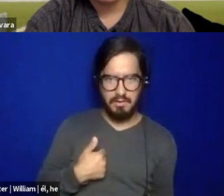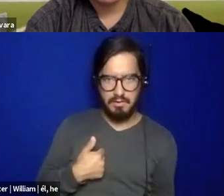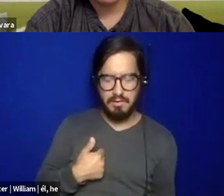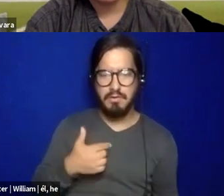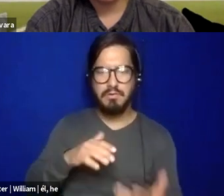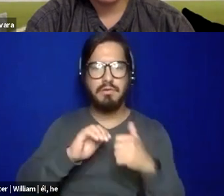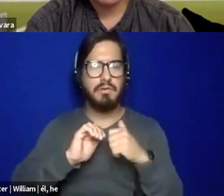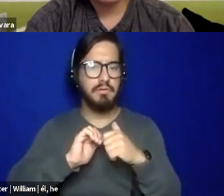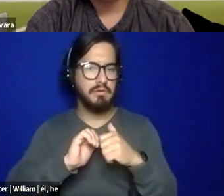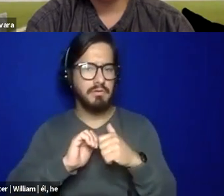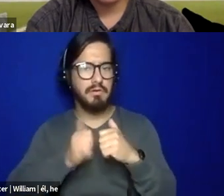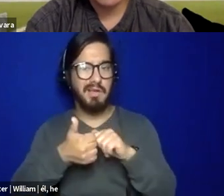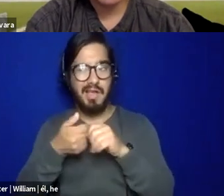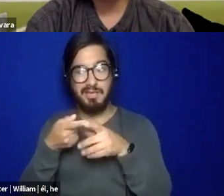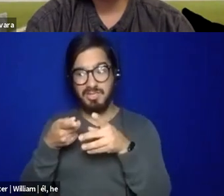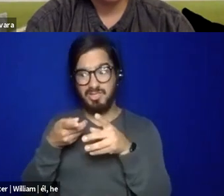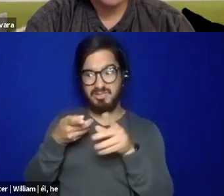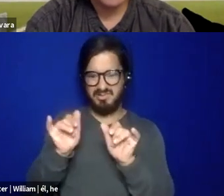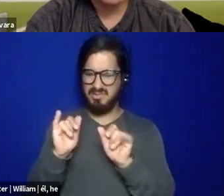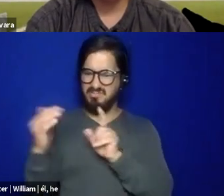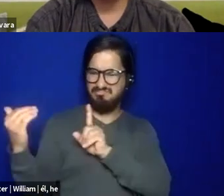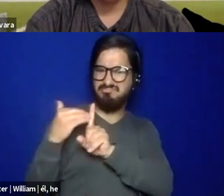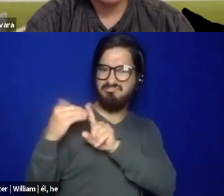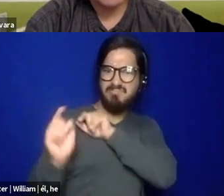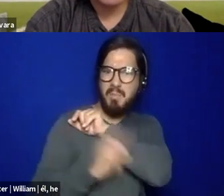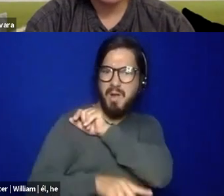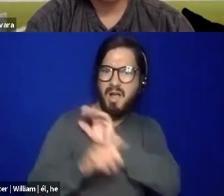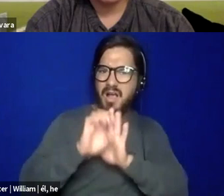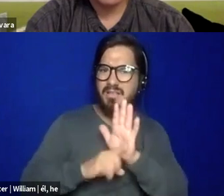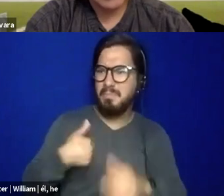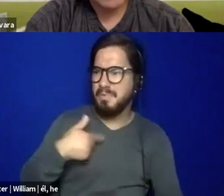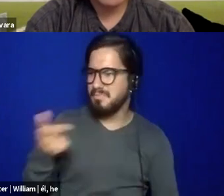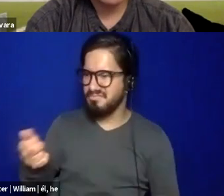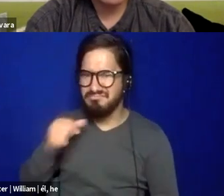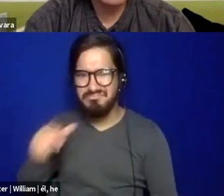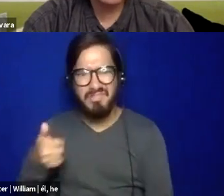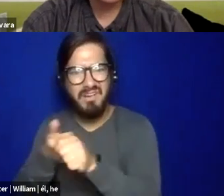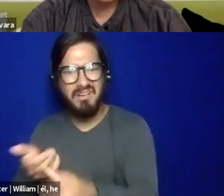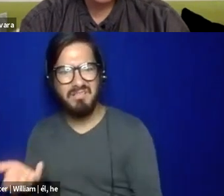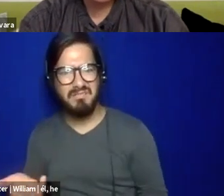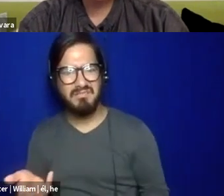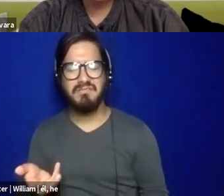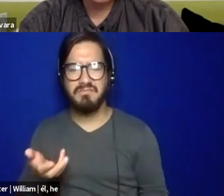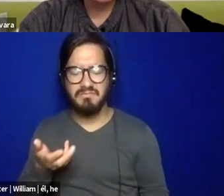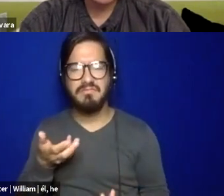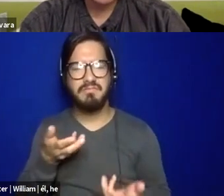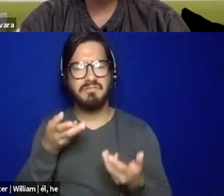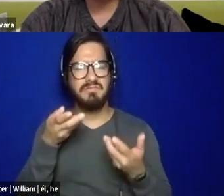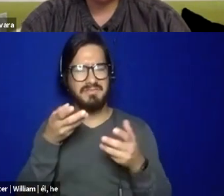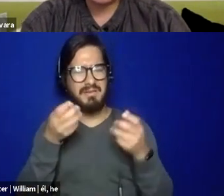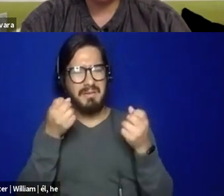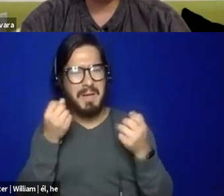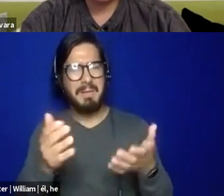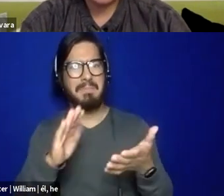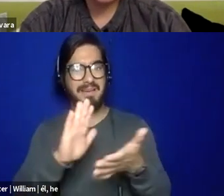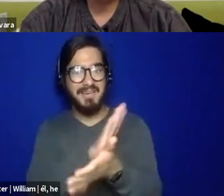me accountable to some ethics and you have not, right? but I do think this piece around documentation assessments, really explaining